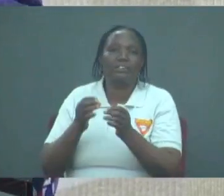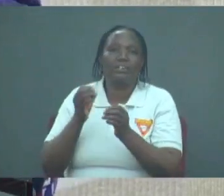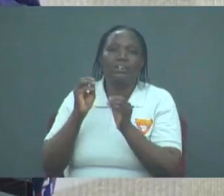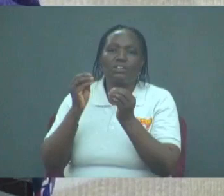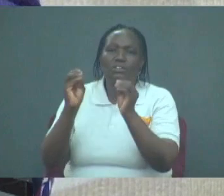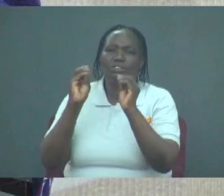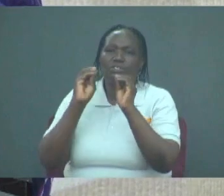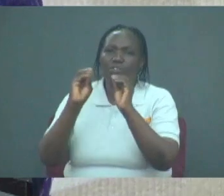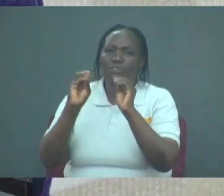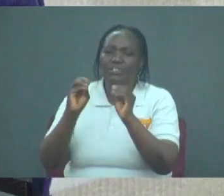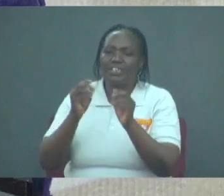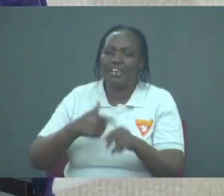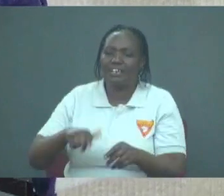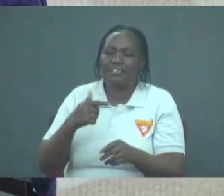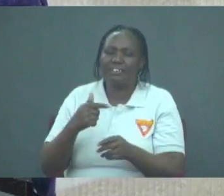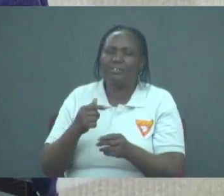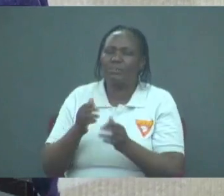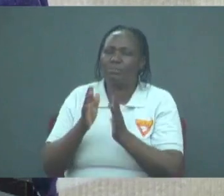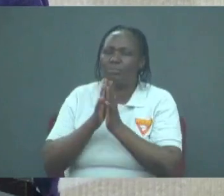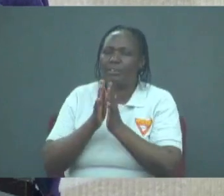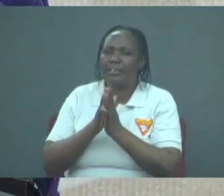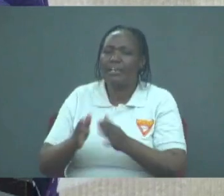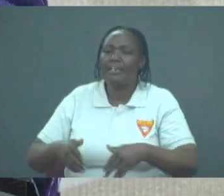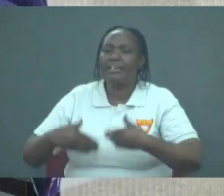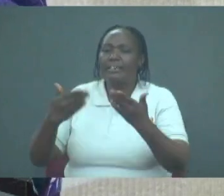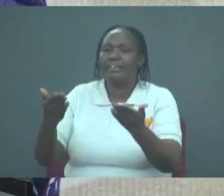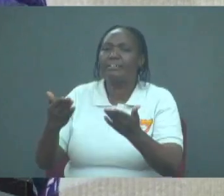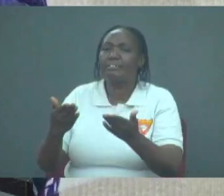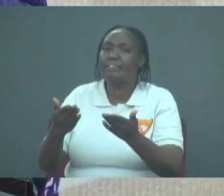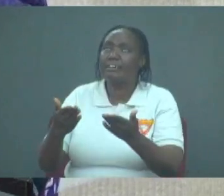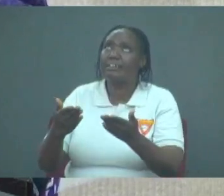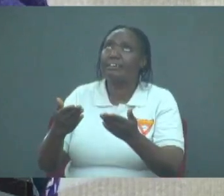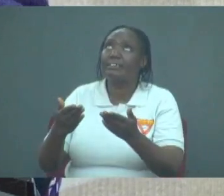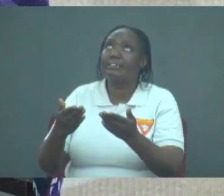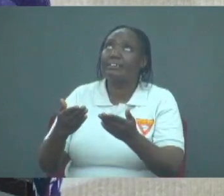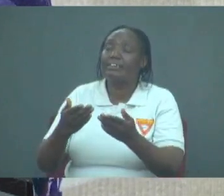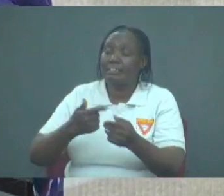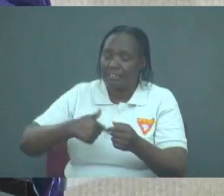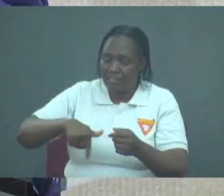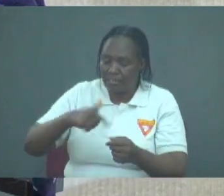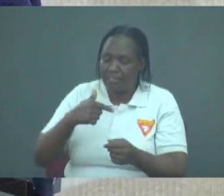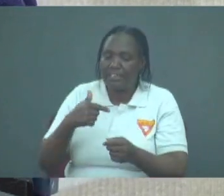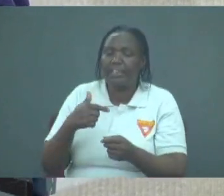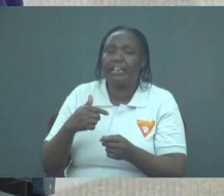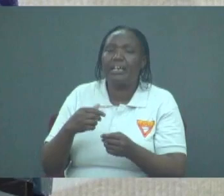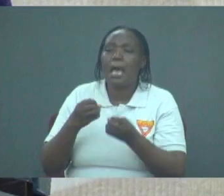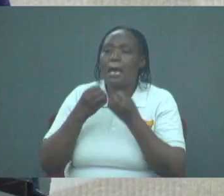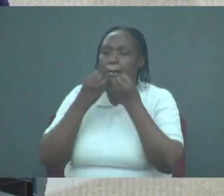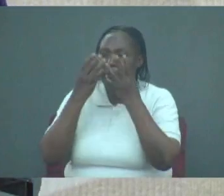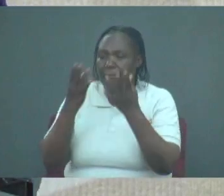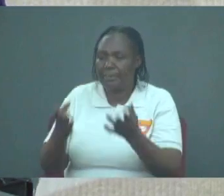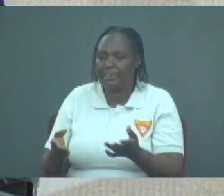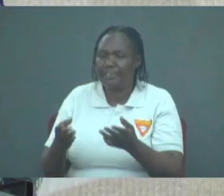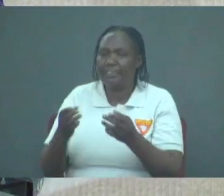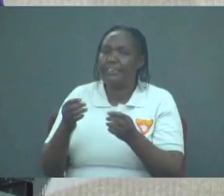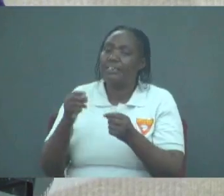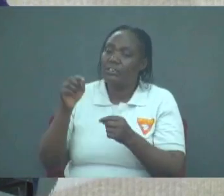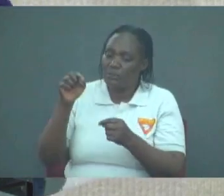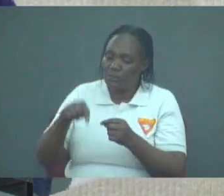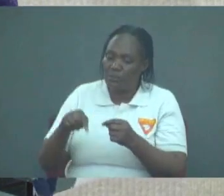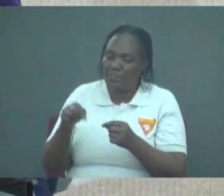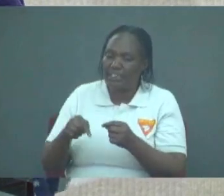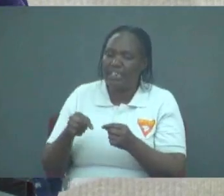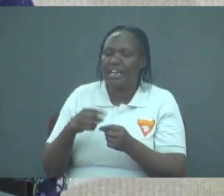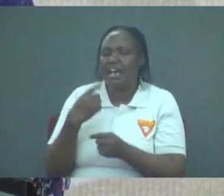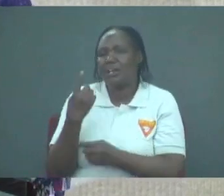today, this day, our daily bread. That means the blessings for today are enough when we ask God for them.